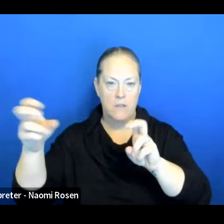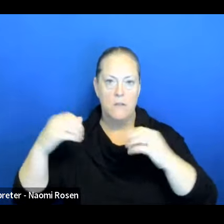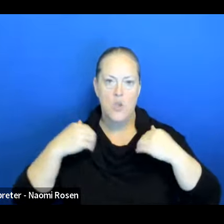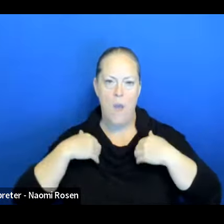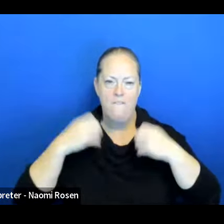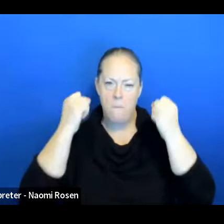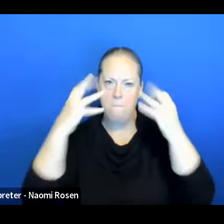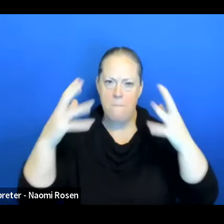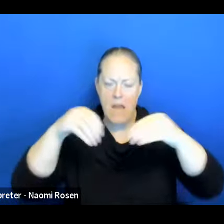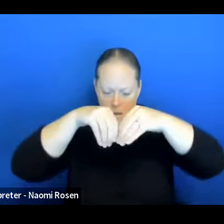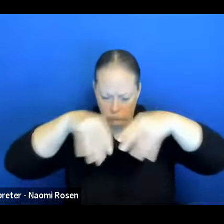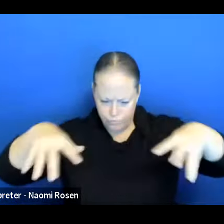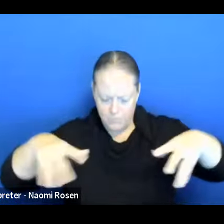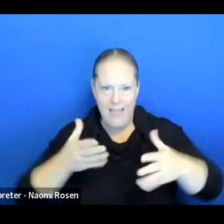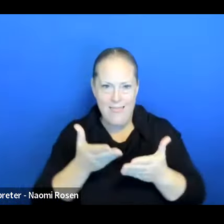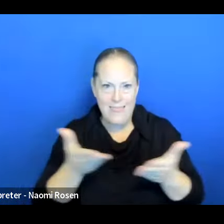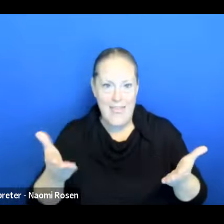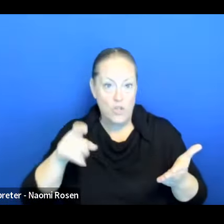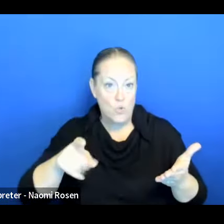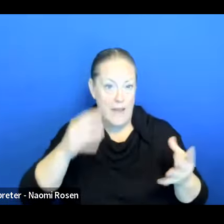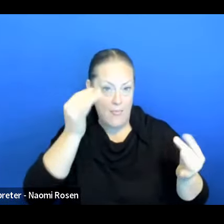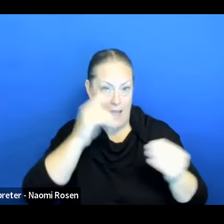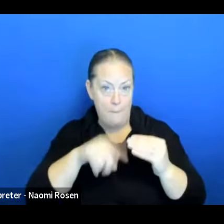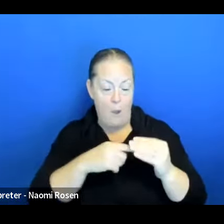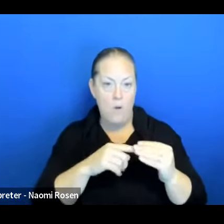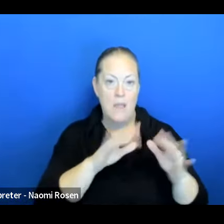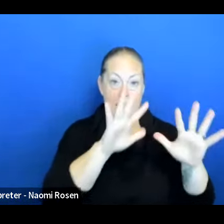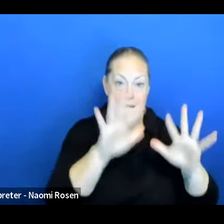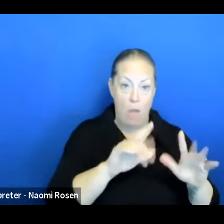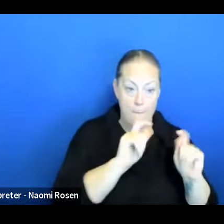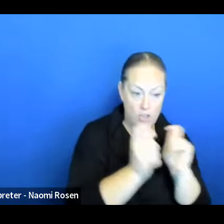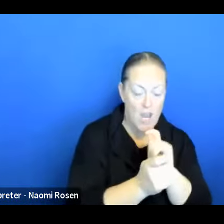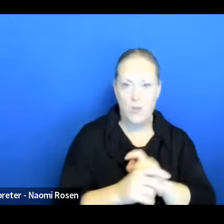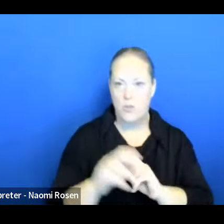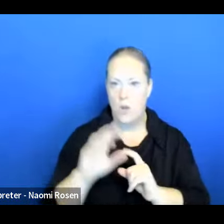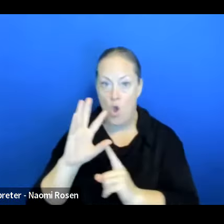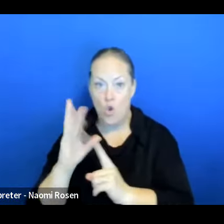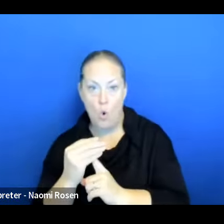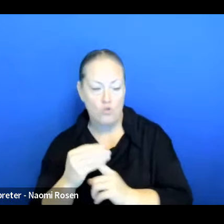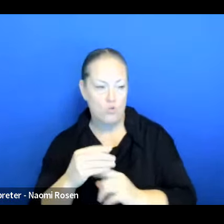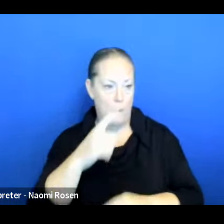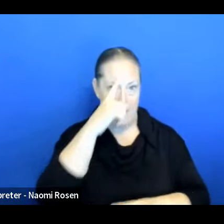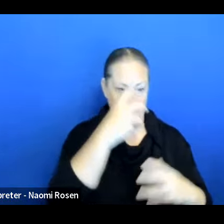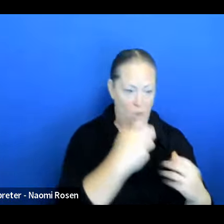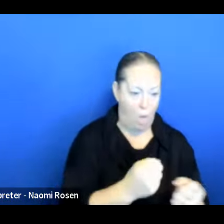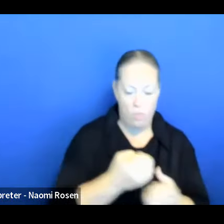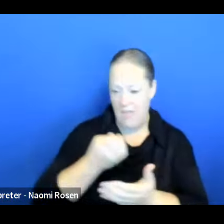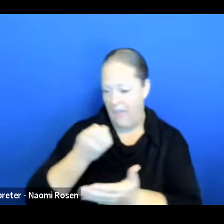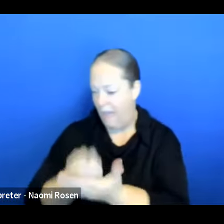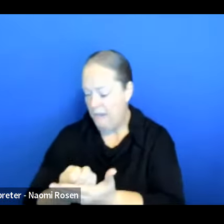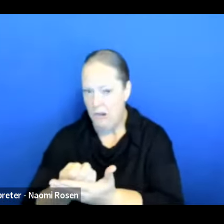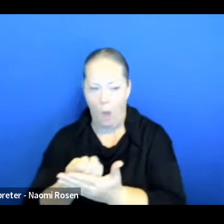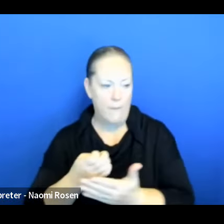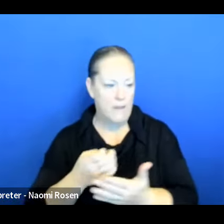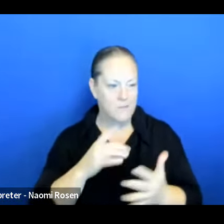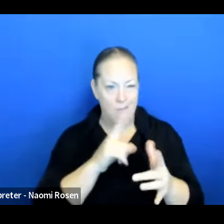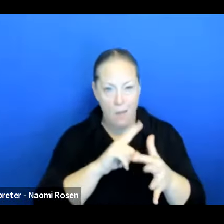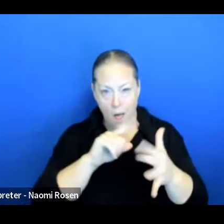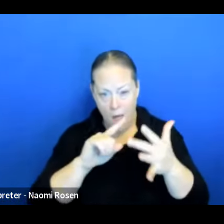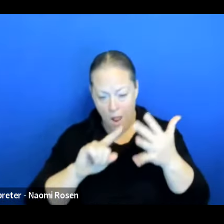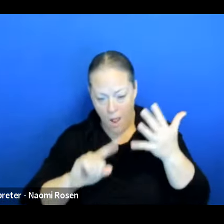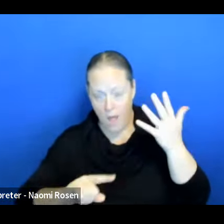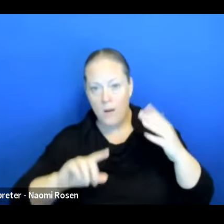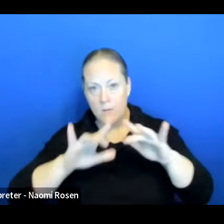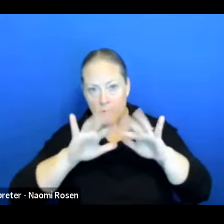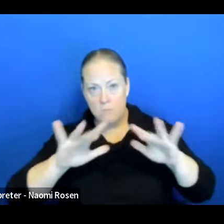that we have to consider climate change, cultural, mental health, economics. And I think the four